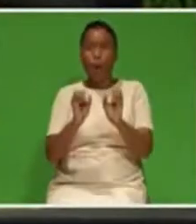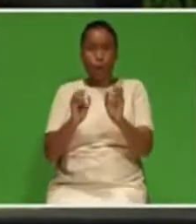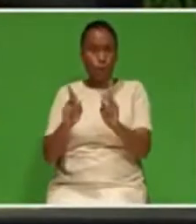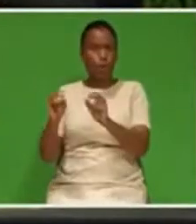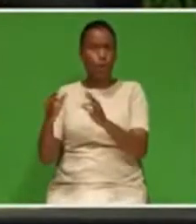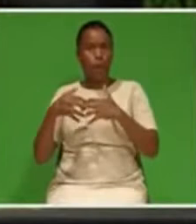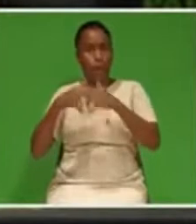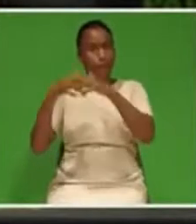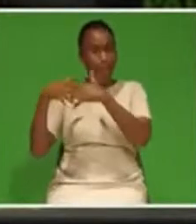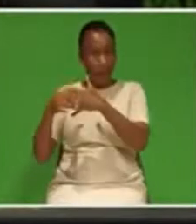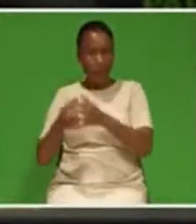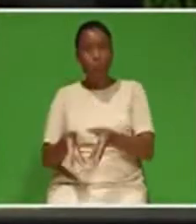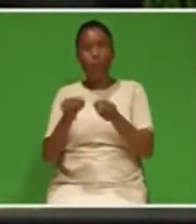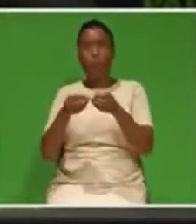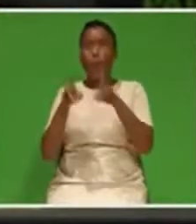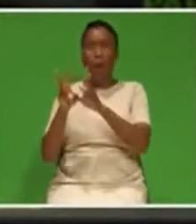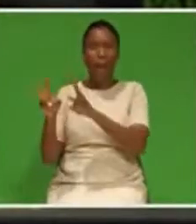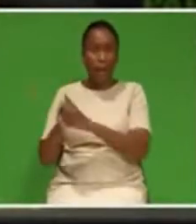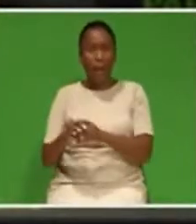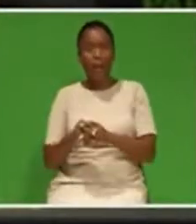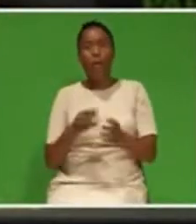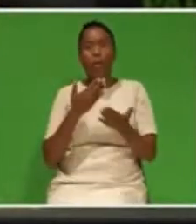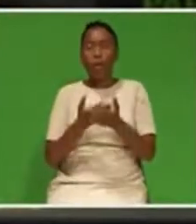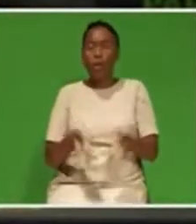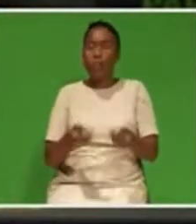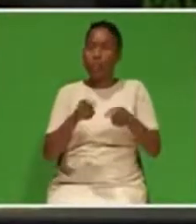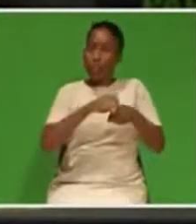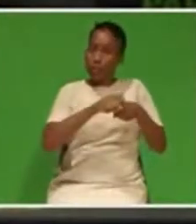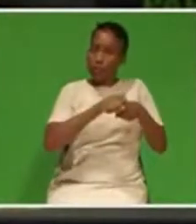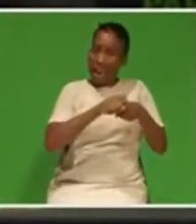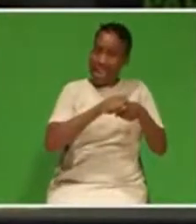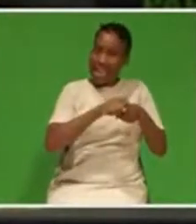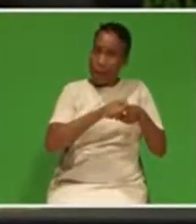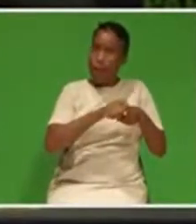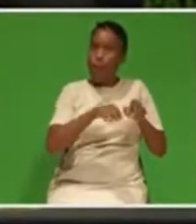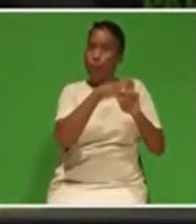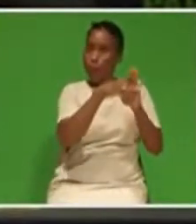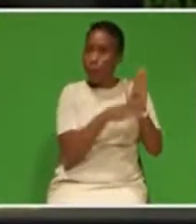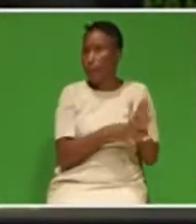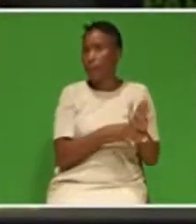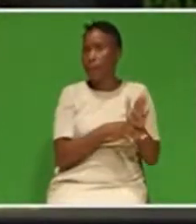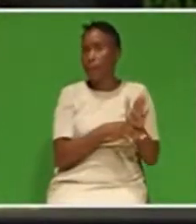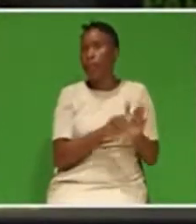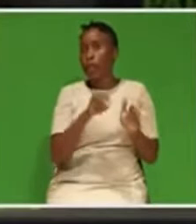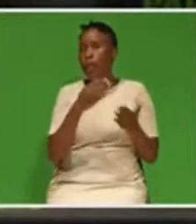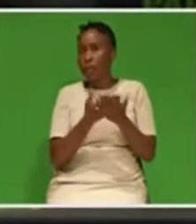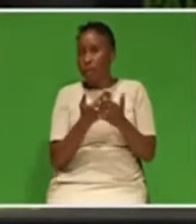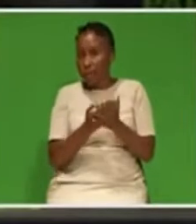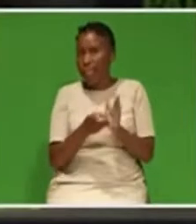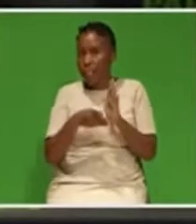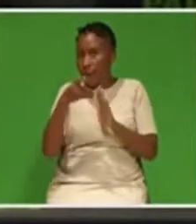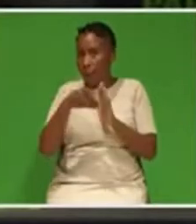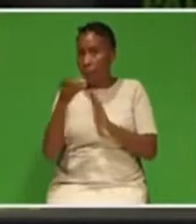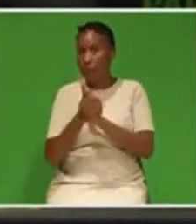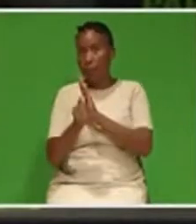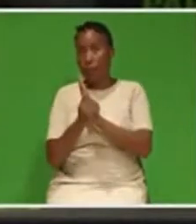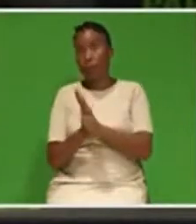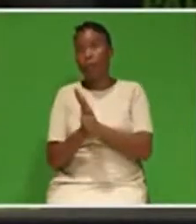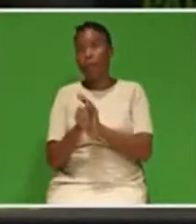fund workplace training programs so that we develop the skills that the economy needs.